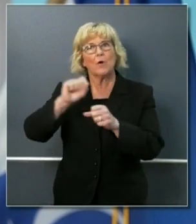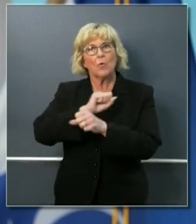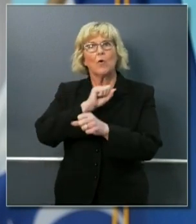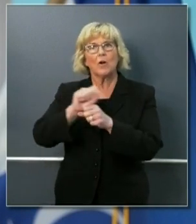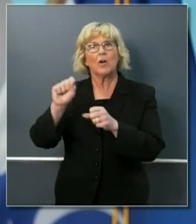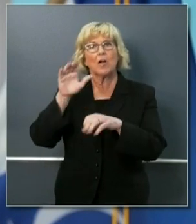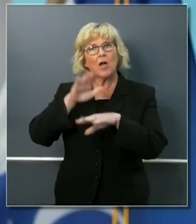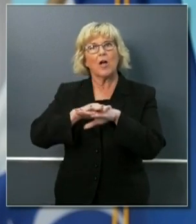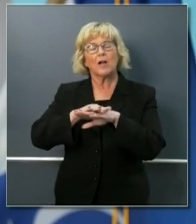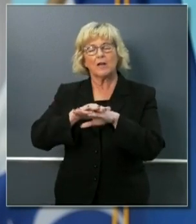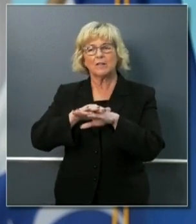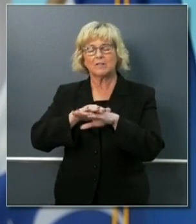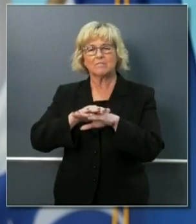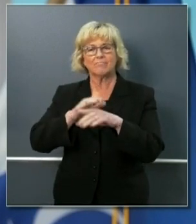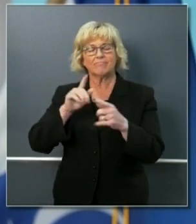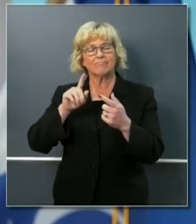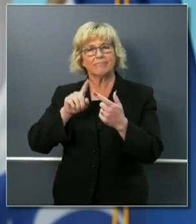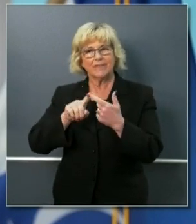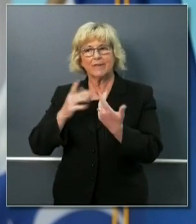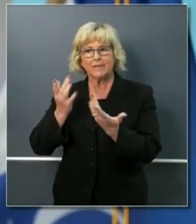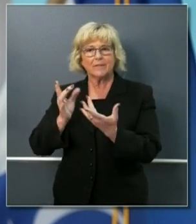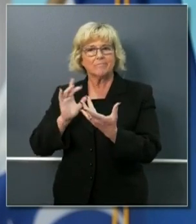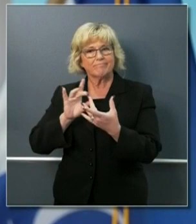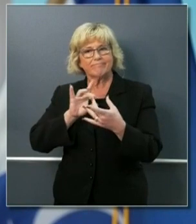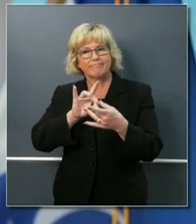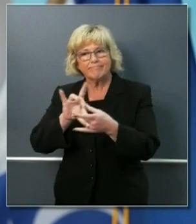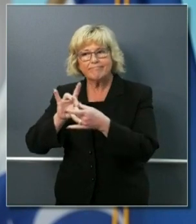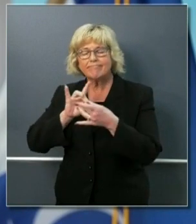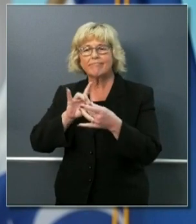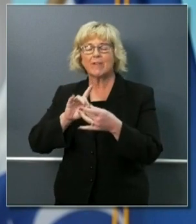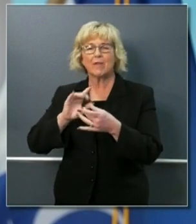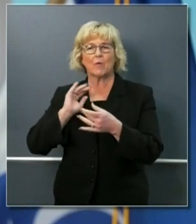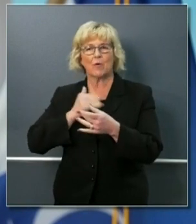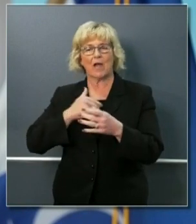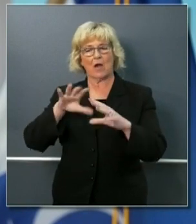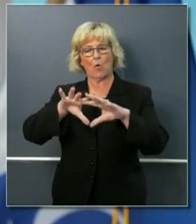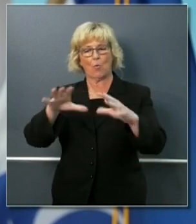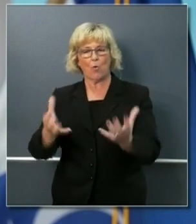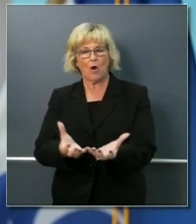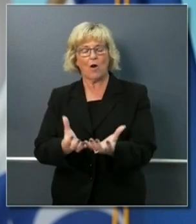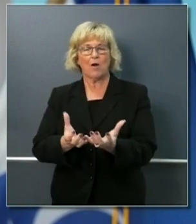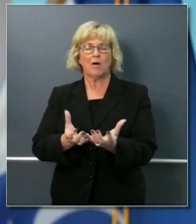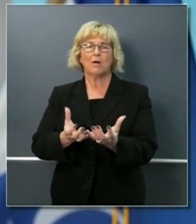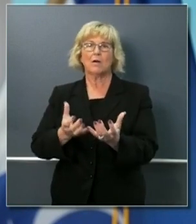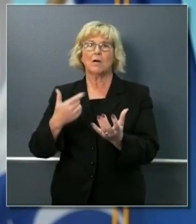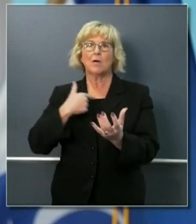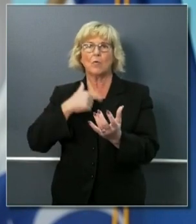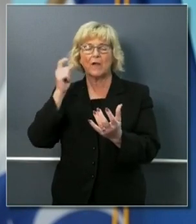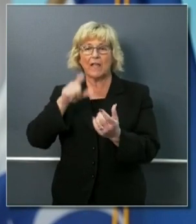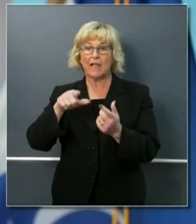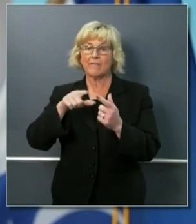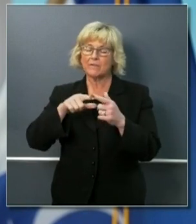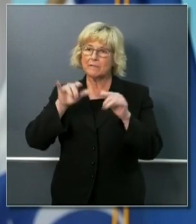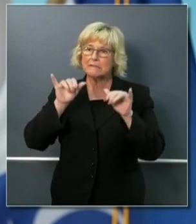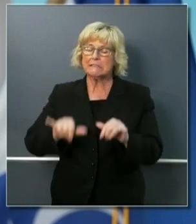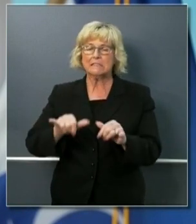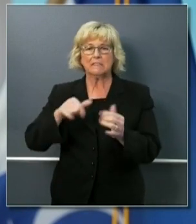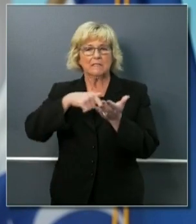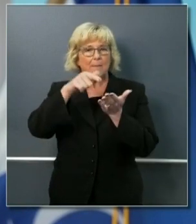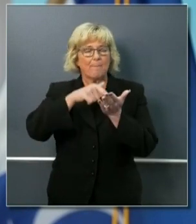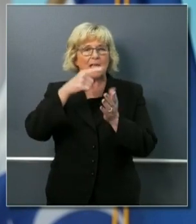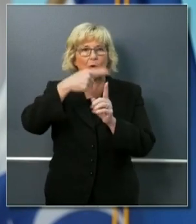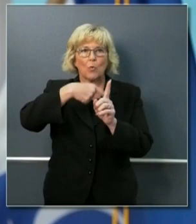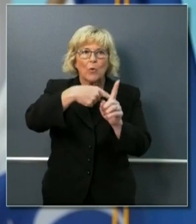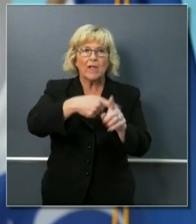to reconcile the world we're living in to reconcile the need to pay our rent our mortgage to